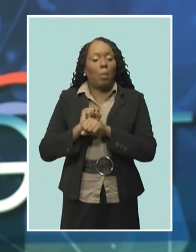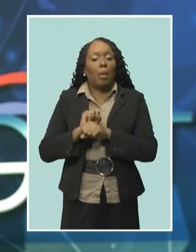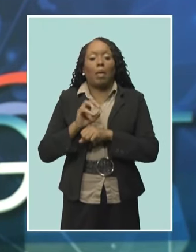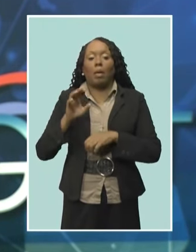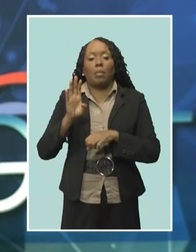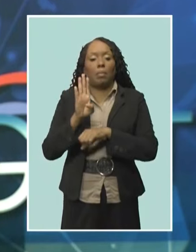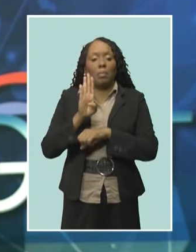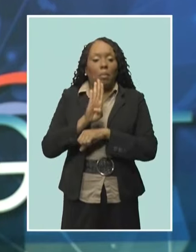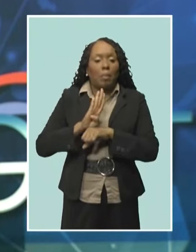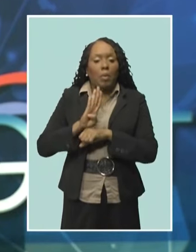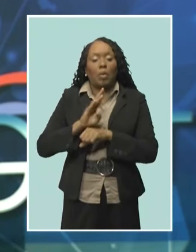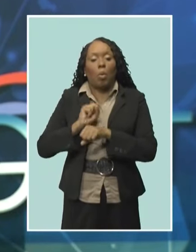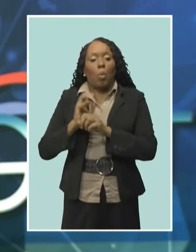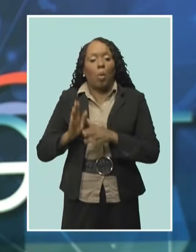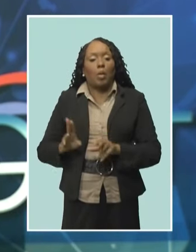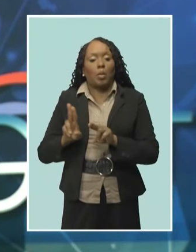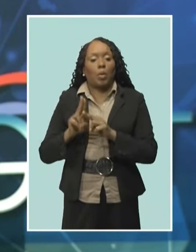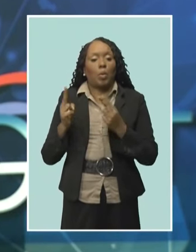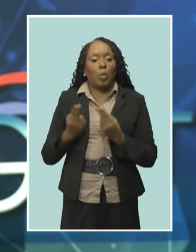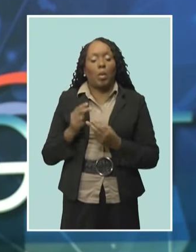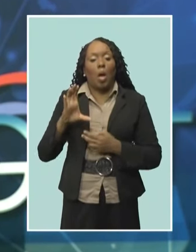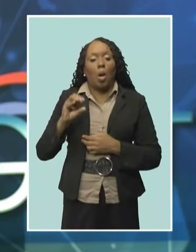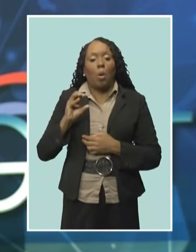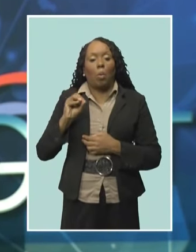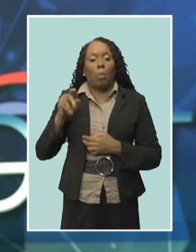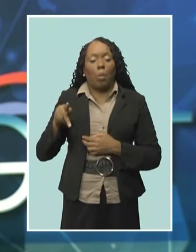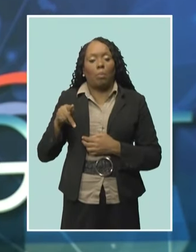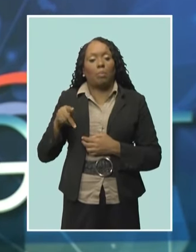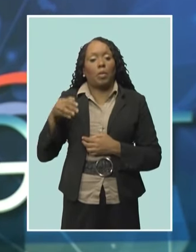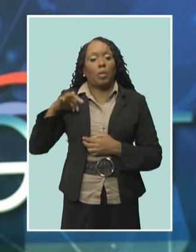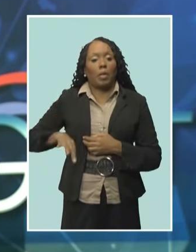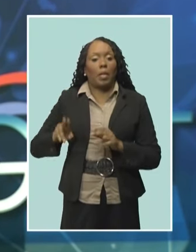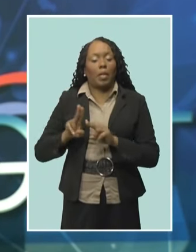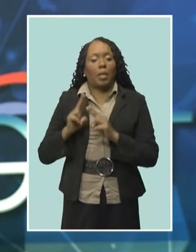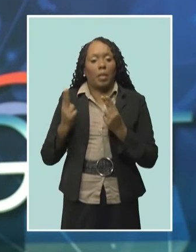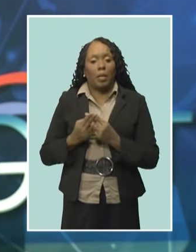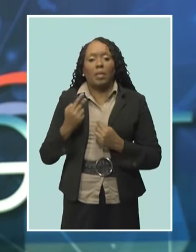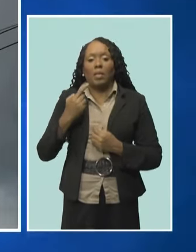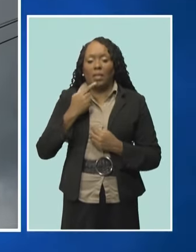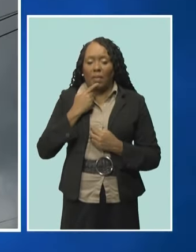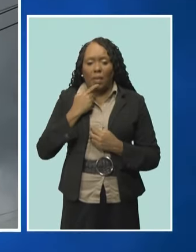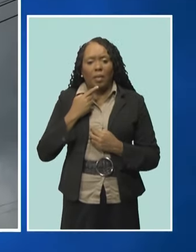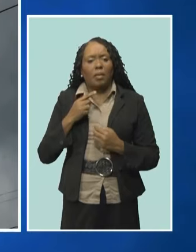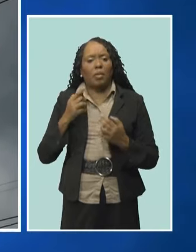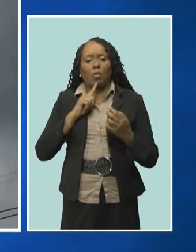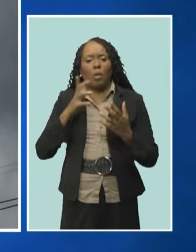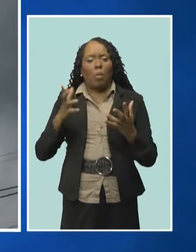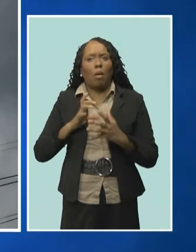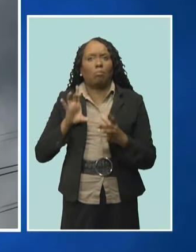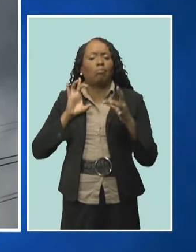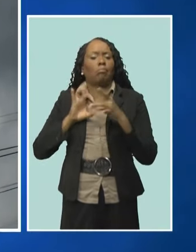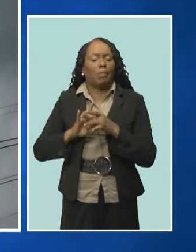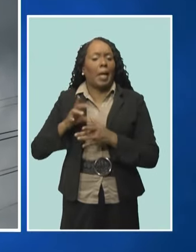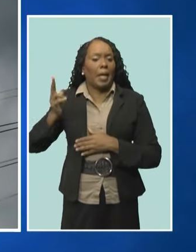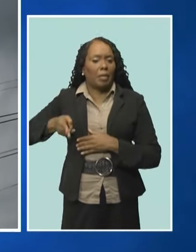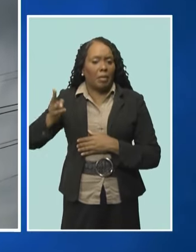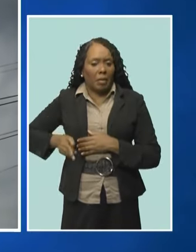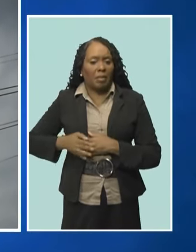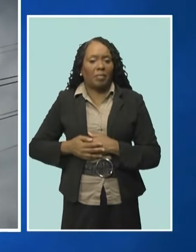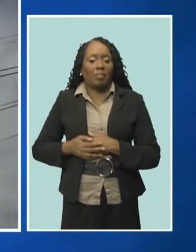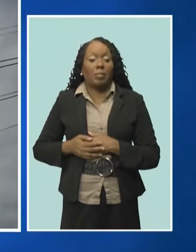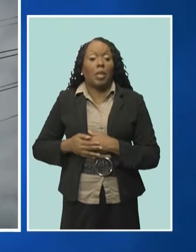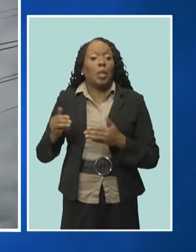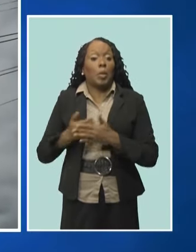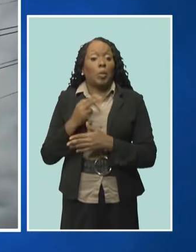and rebranding of the Barbados Workers' Union Cooperative Credit Union. She tells the Business Report the journey to the new name Affinity